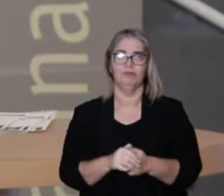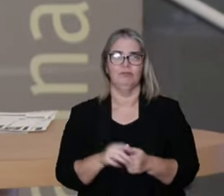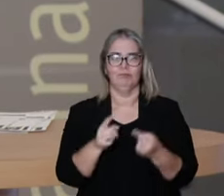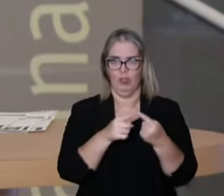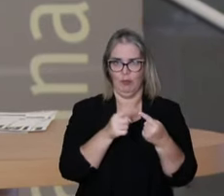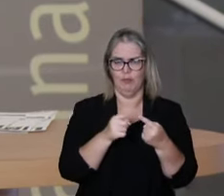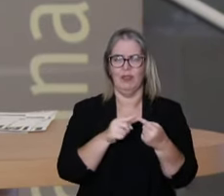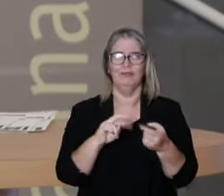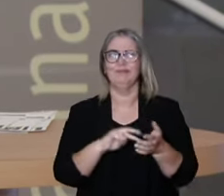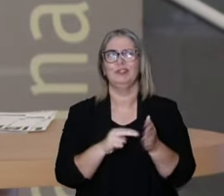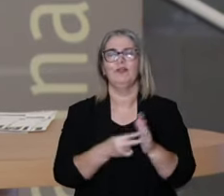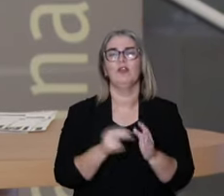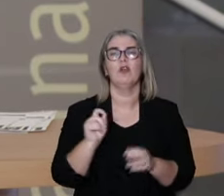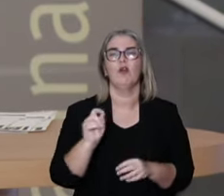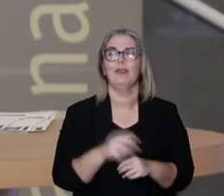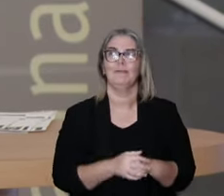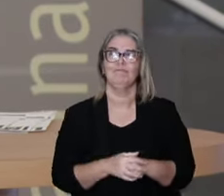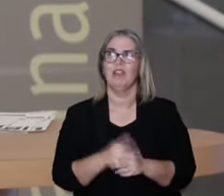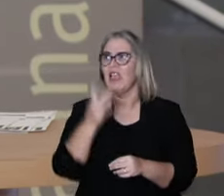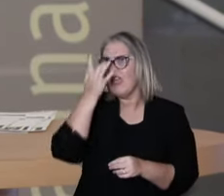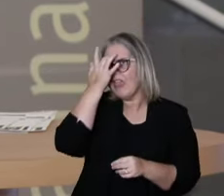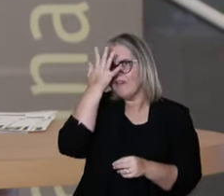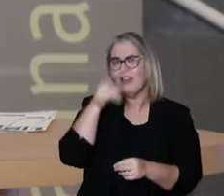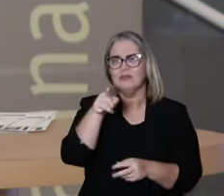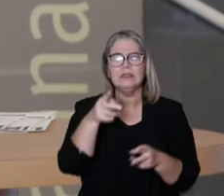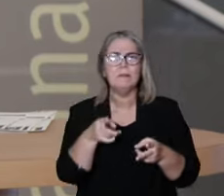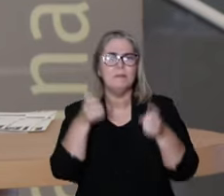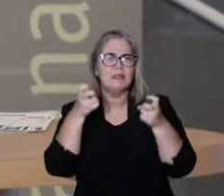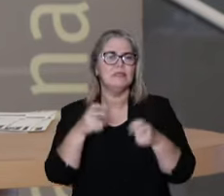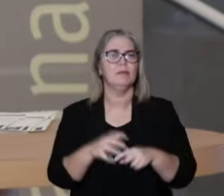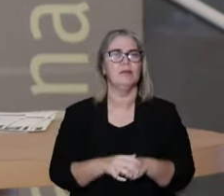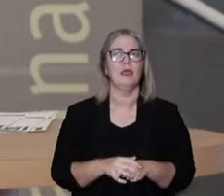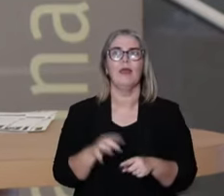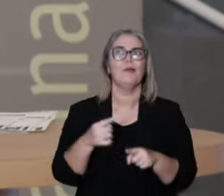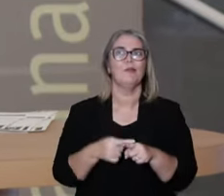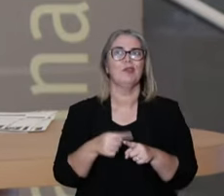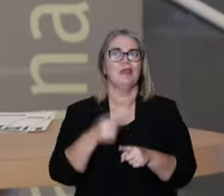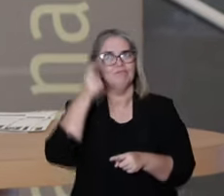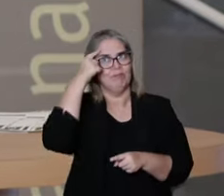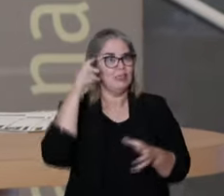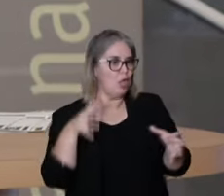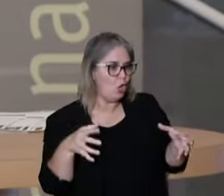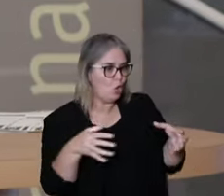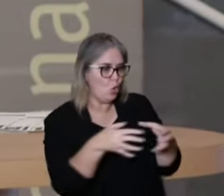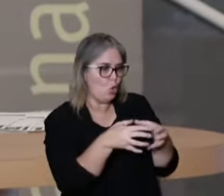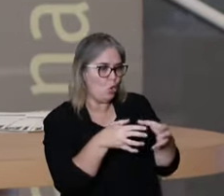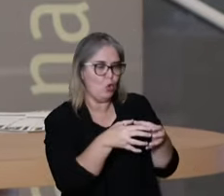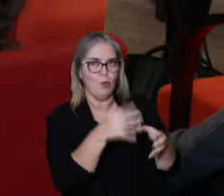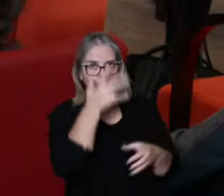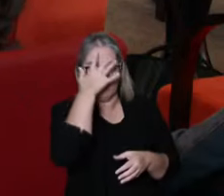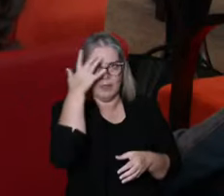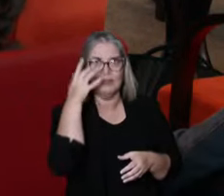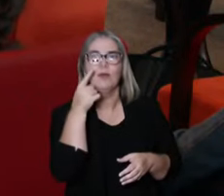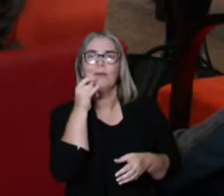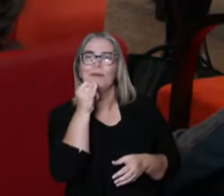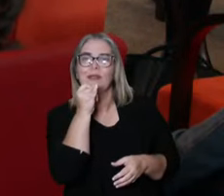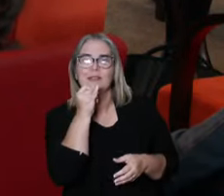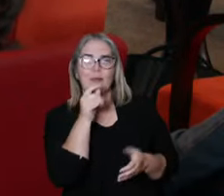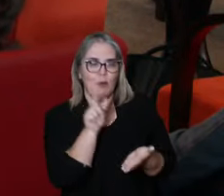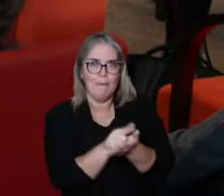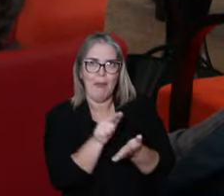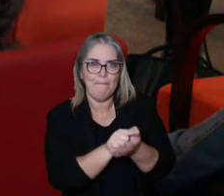is easy for us to notice because in the collective point of view,